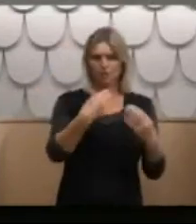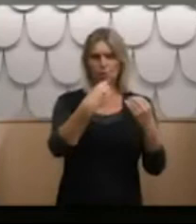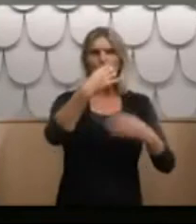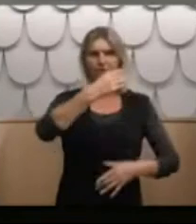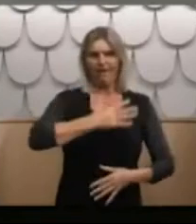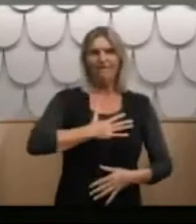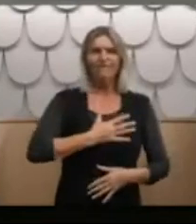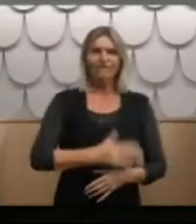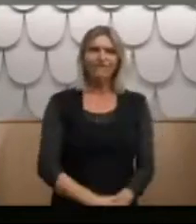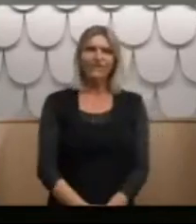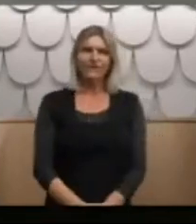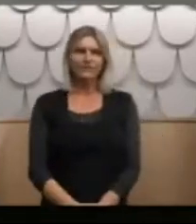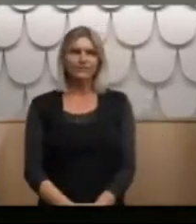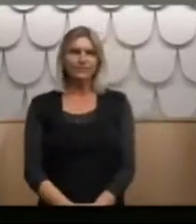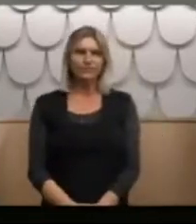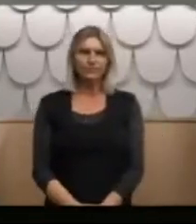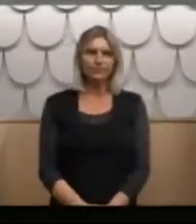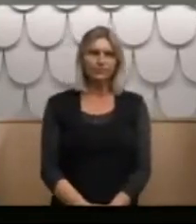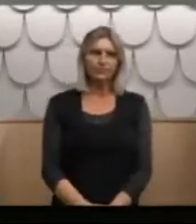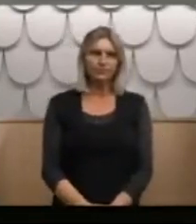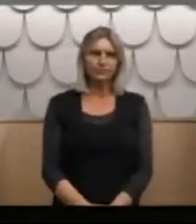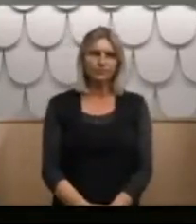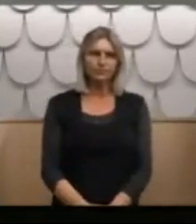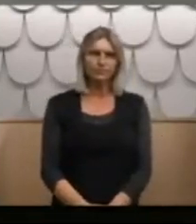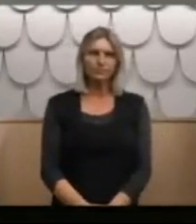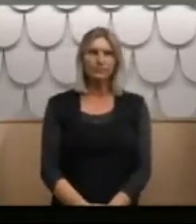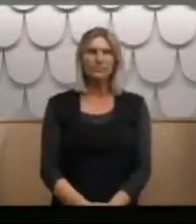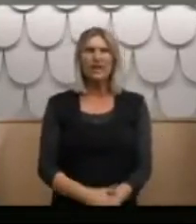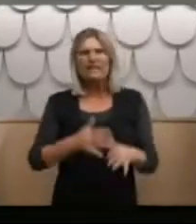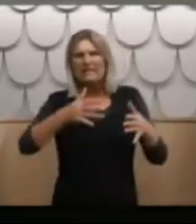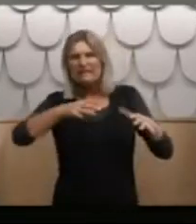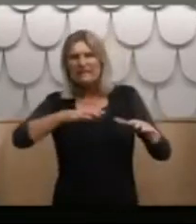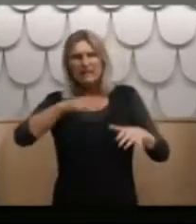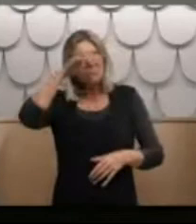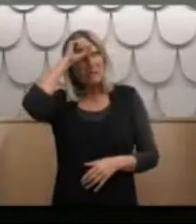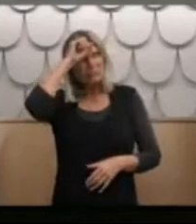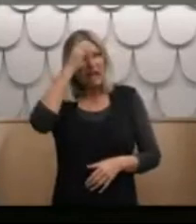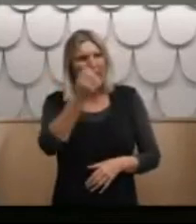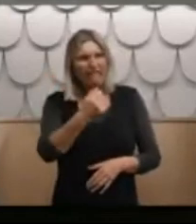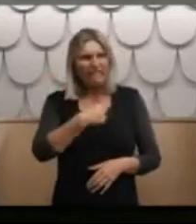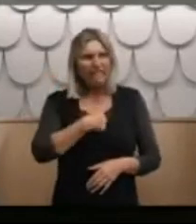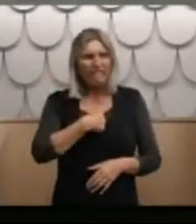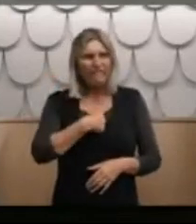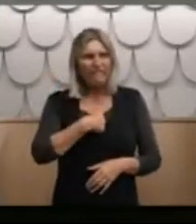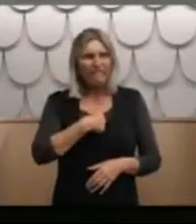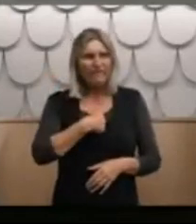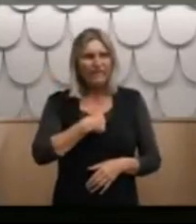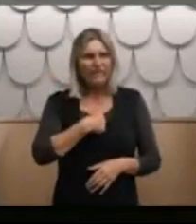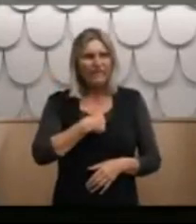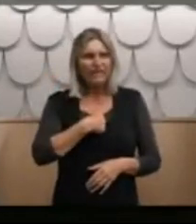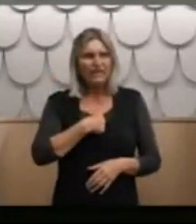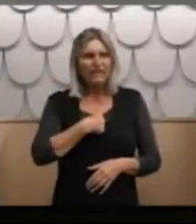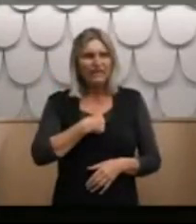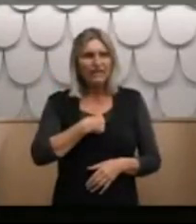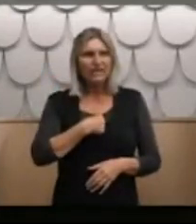I vaguely remember getting credits. If we were good, they would